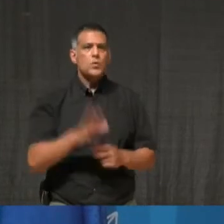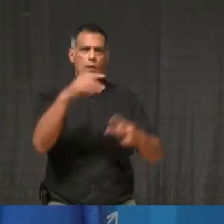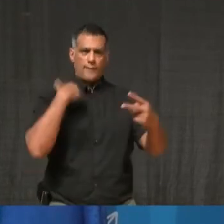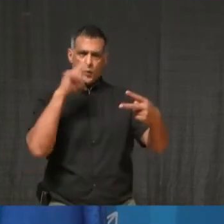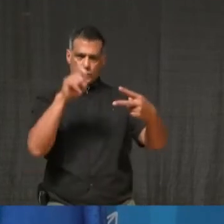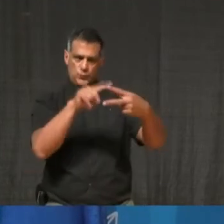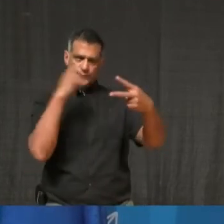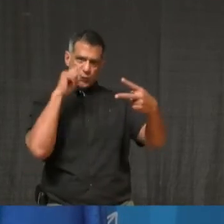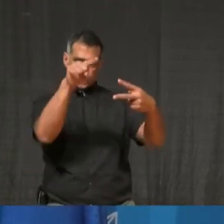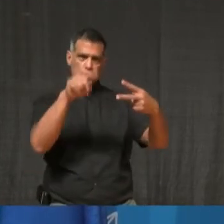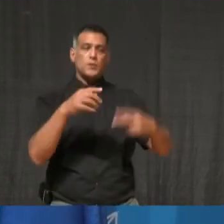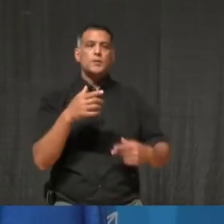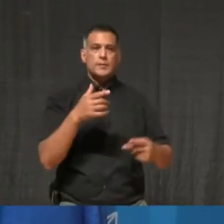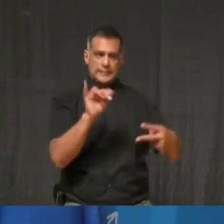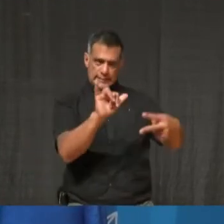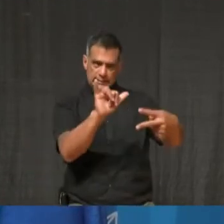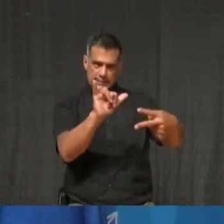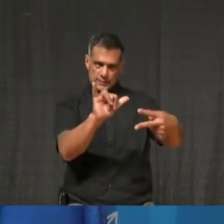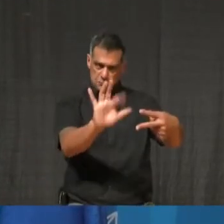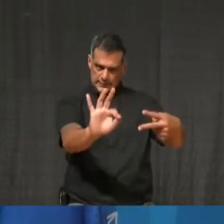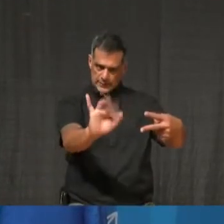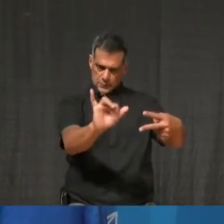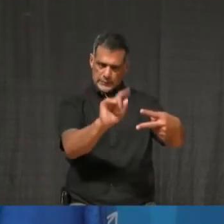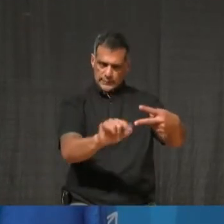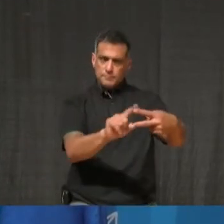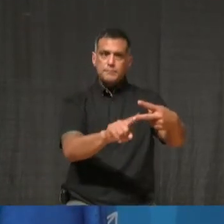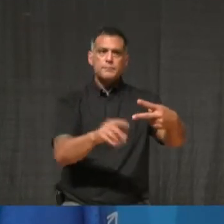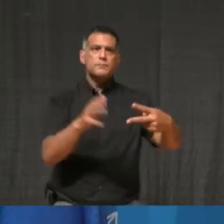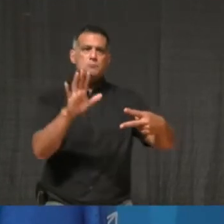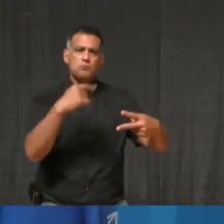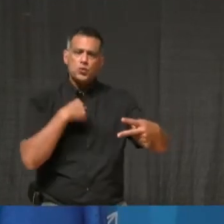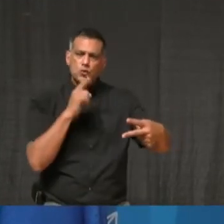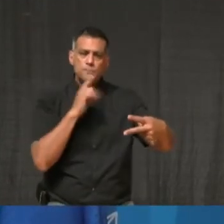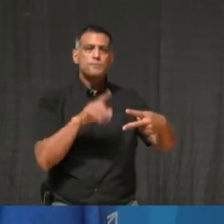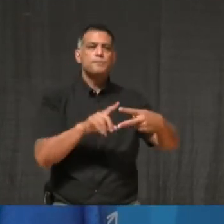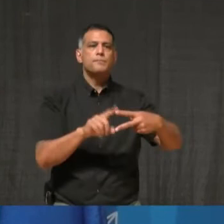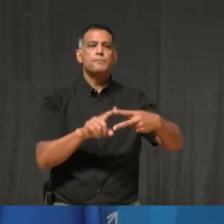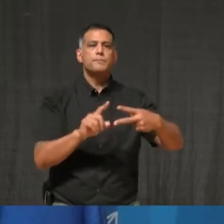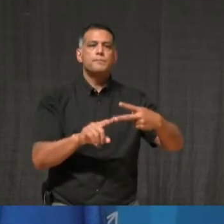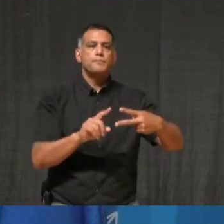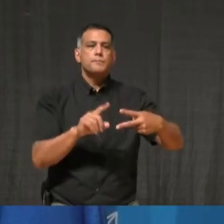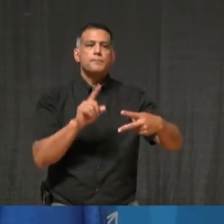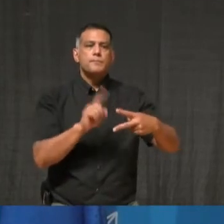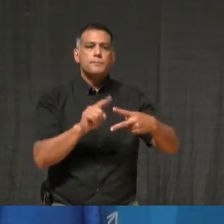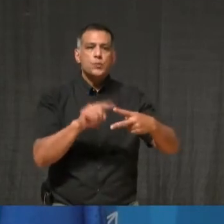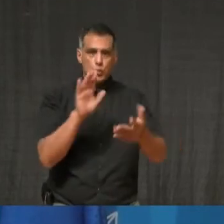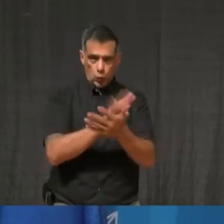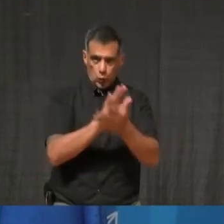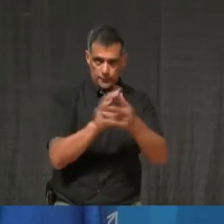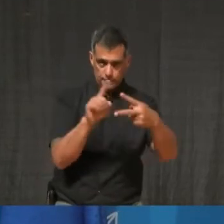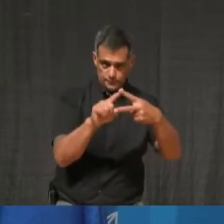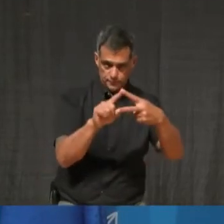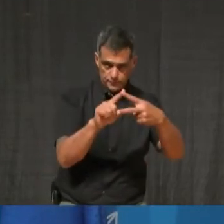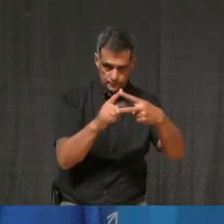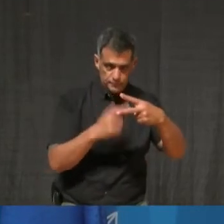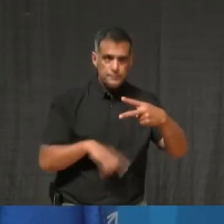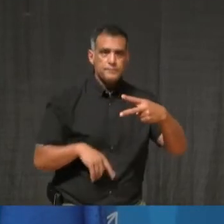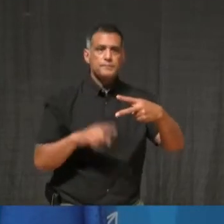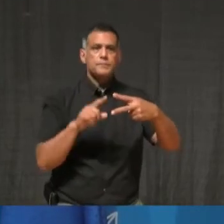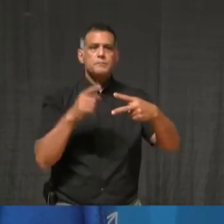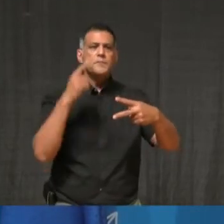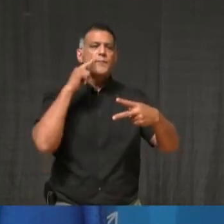going to keep you at the podium for the follow-up as well, if that's okay. Sure. My first question is about schools, and I've been looking through the school cases